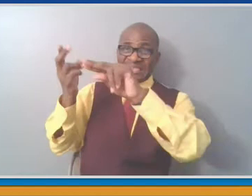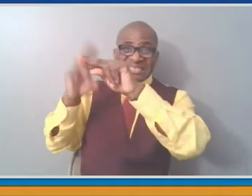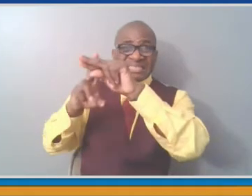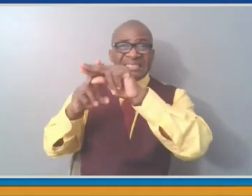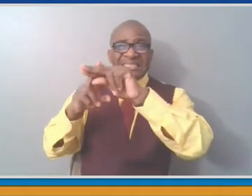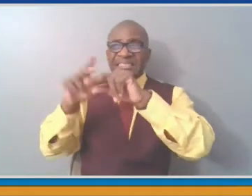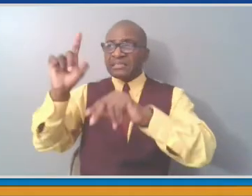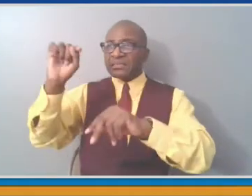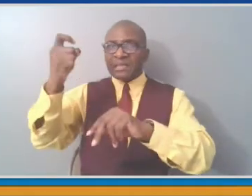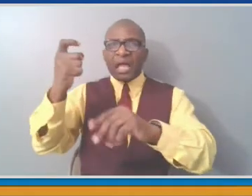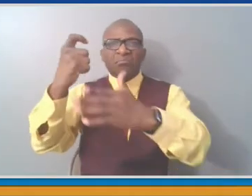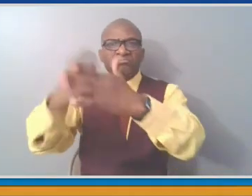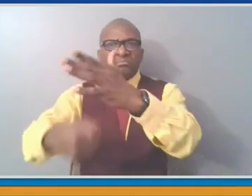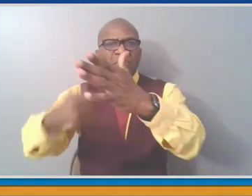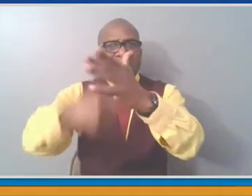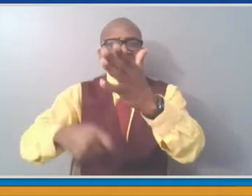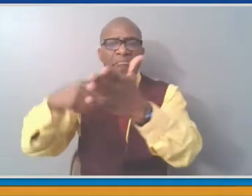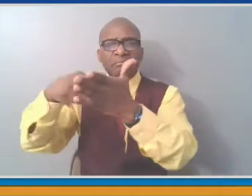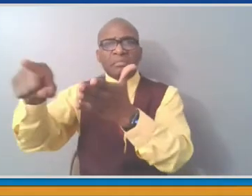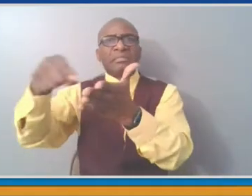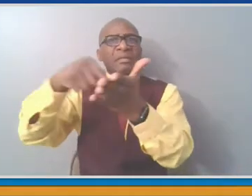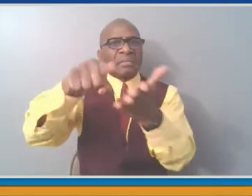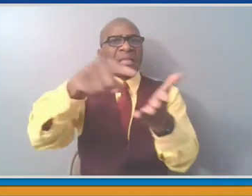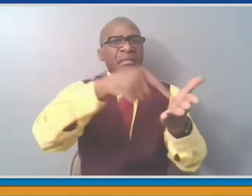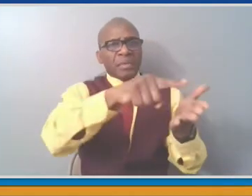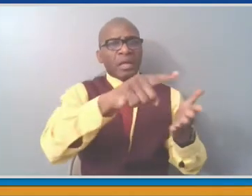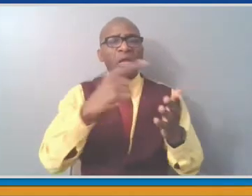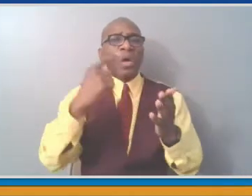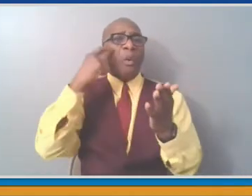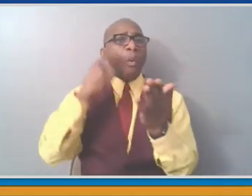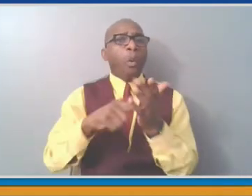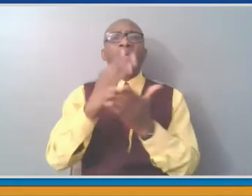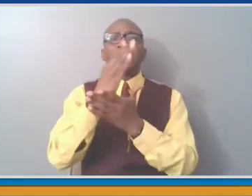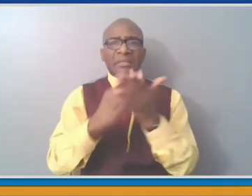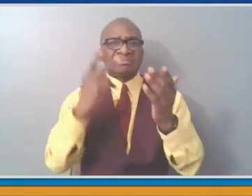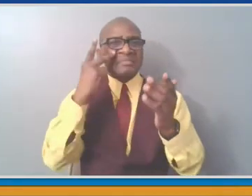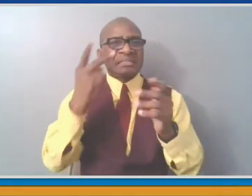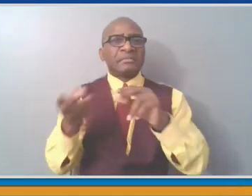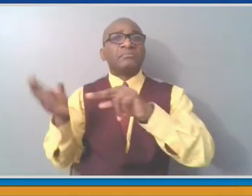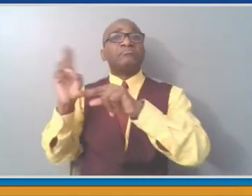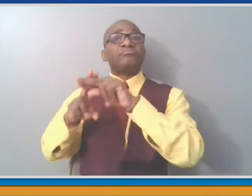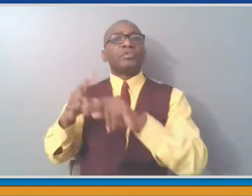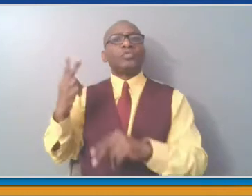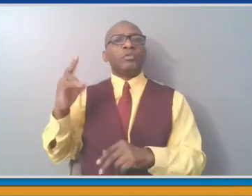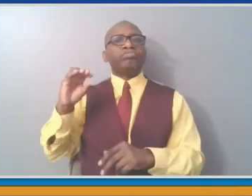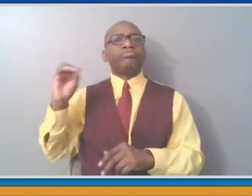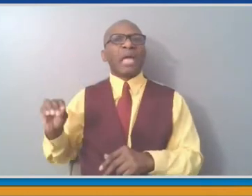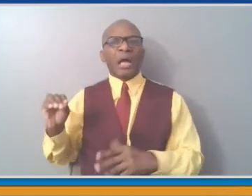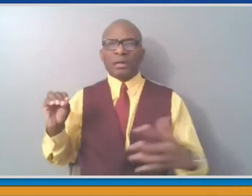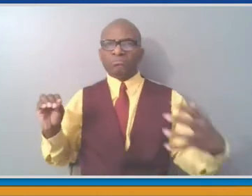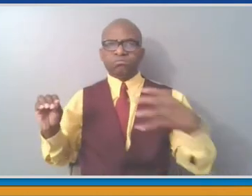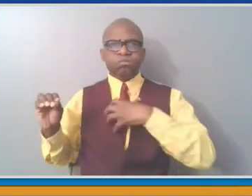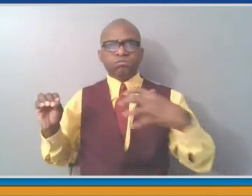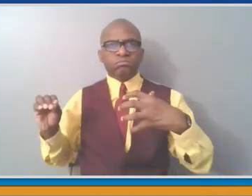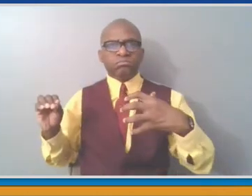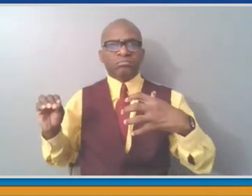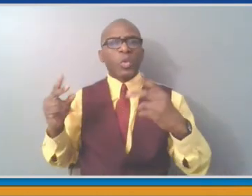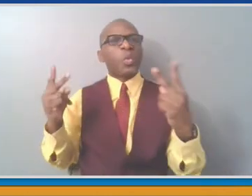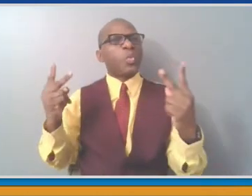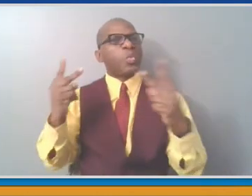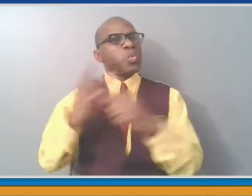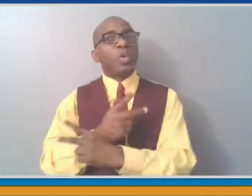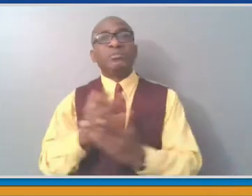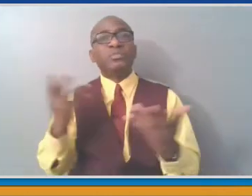raises a two percent, they stay within the tax gap. Oh, you raised my taxes. The single biggest tax increase was the loss of the SALT tax